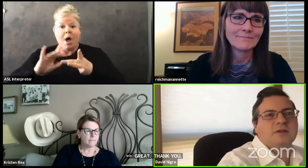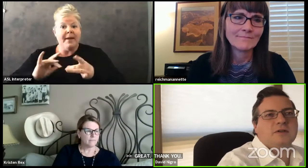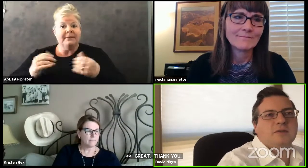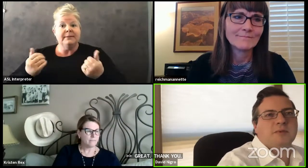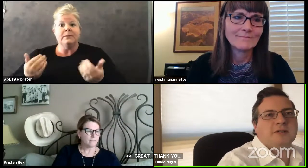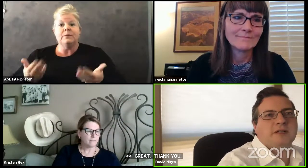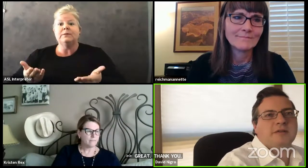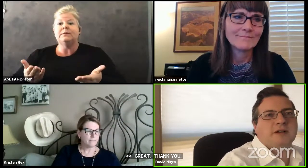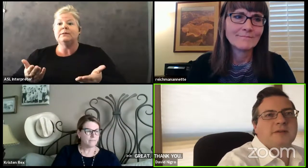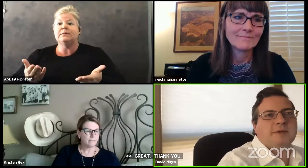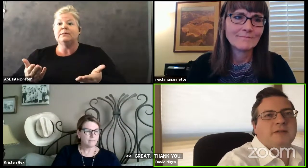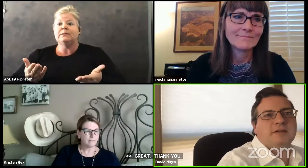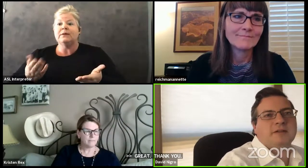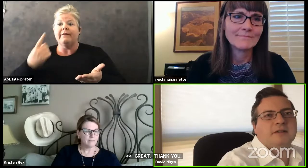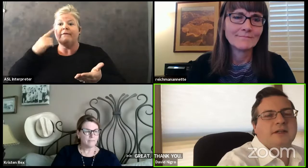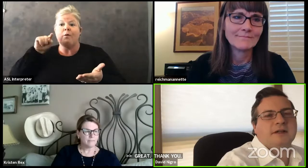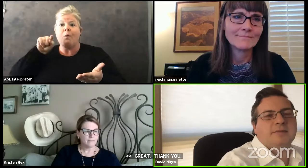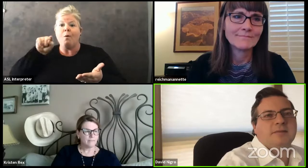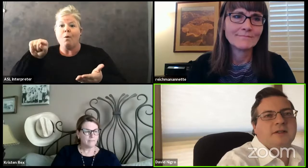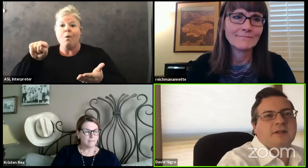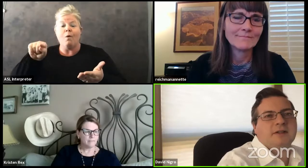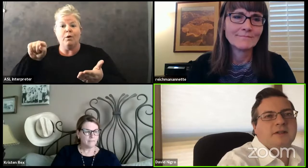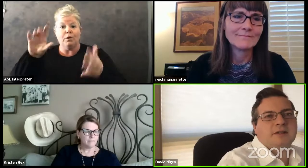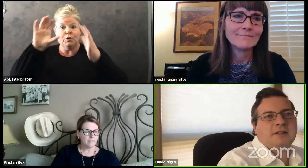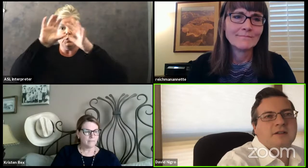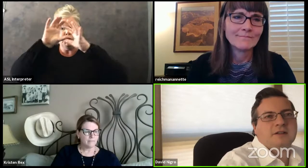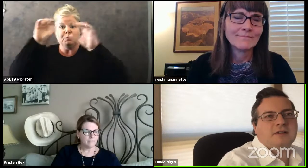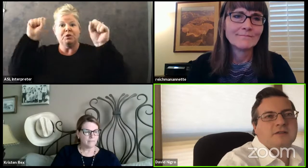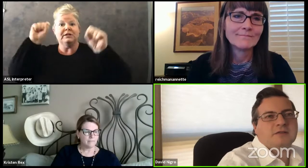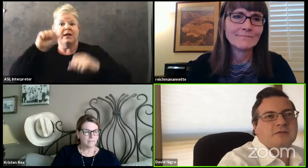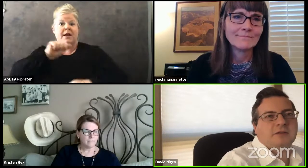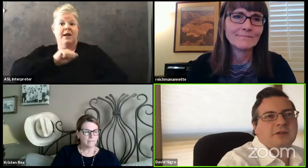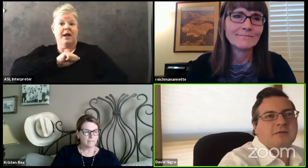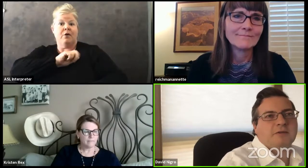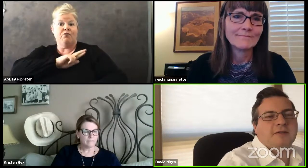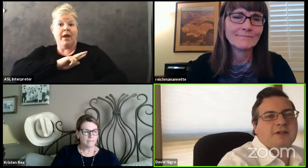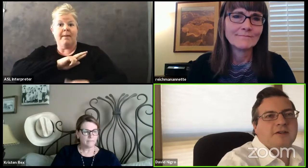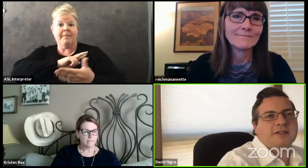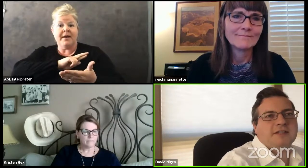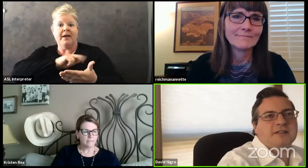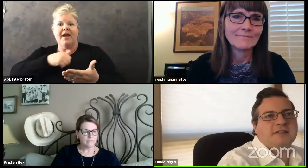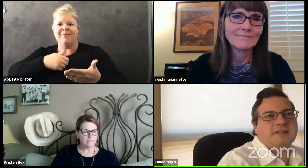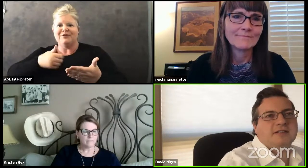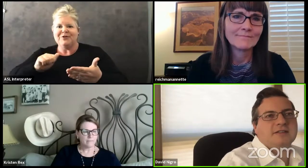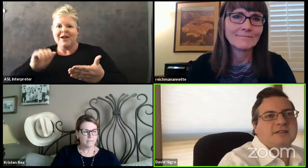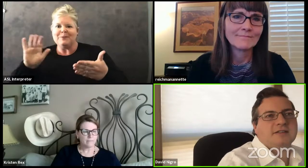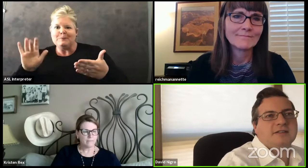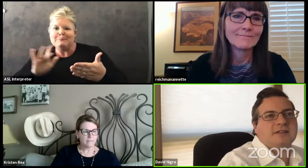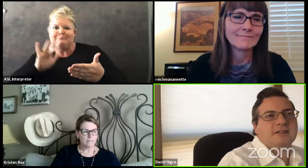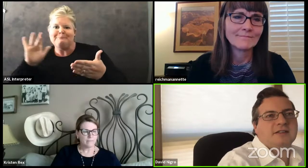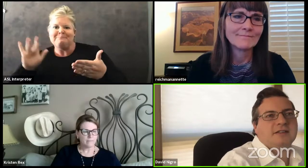Superintendent Reitman? Again, I'm scrolling through the video feeds.